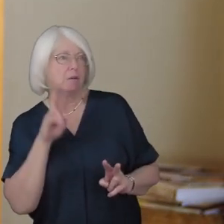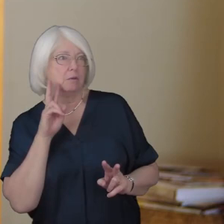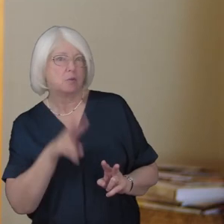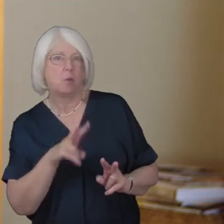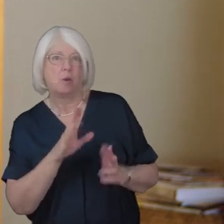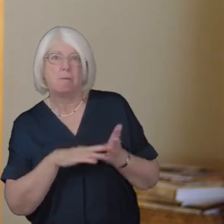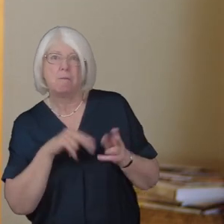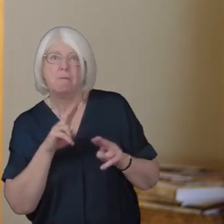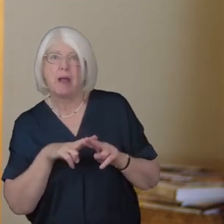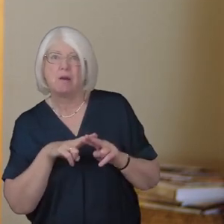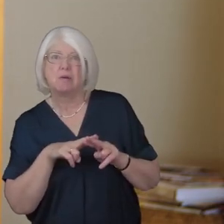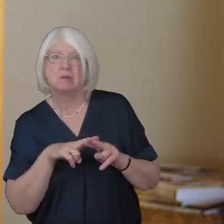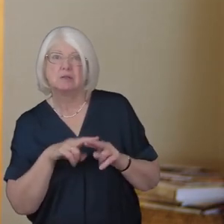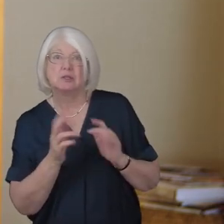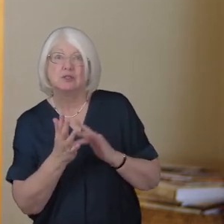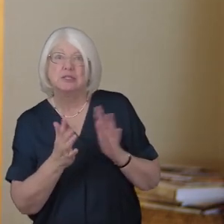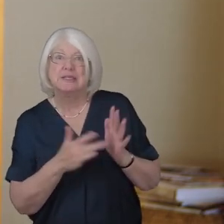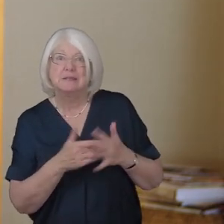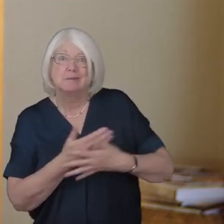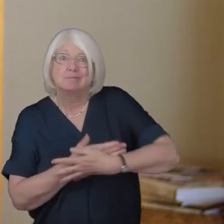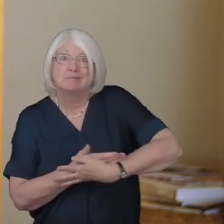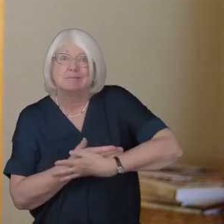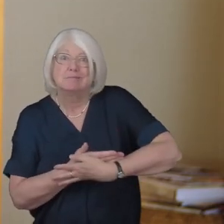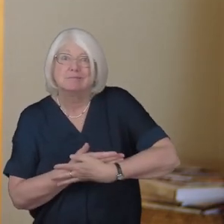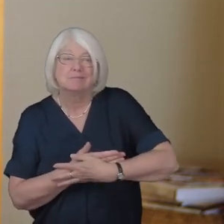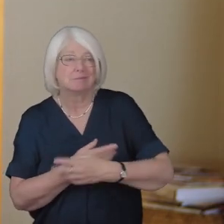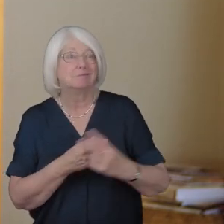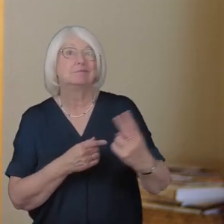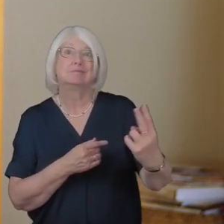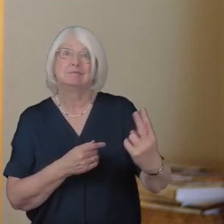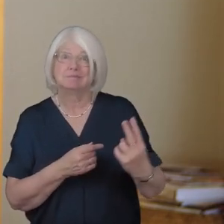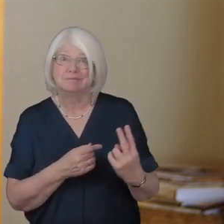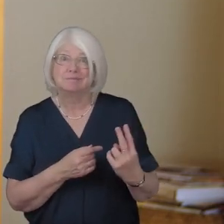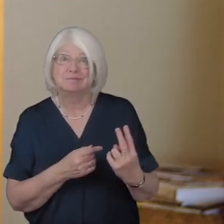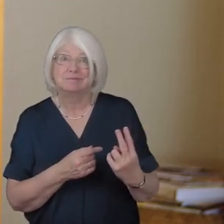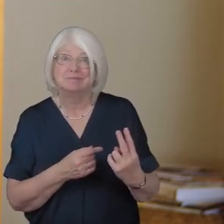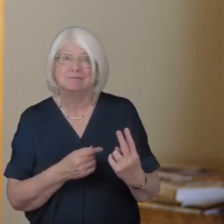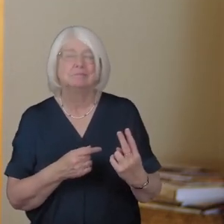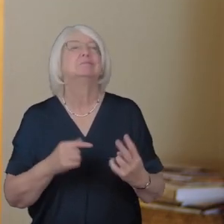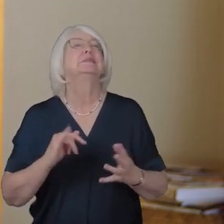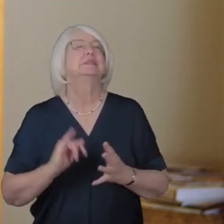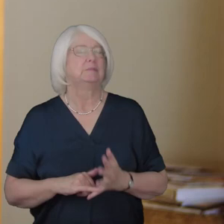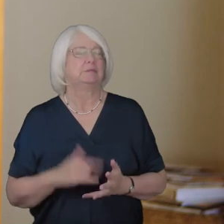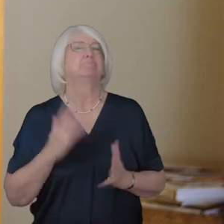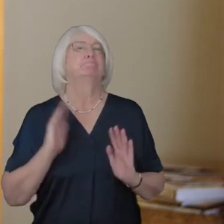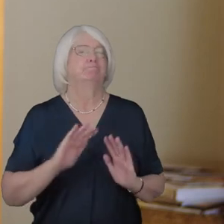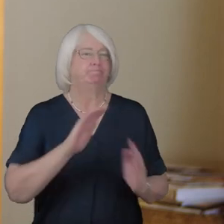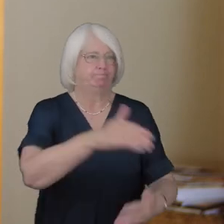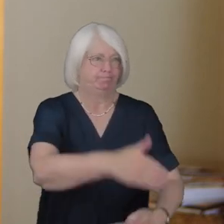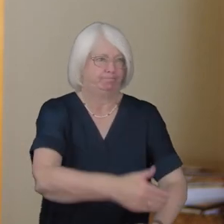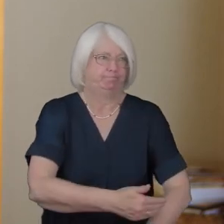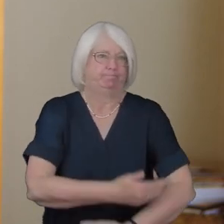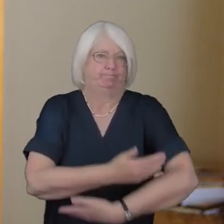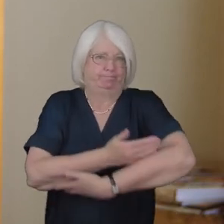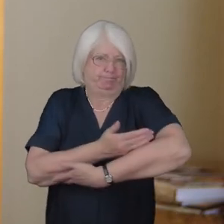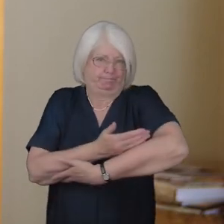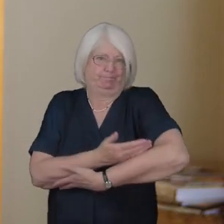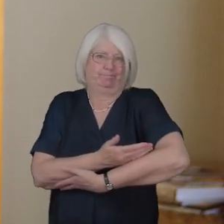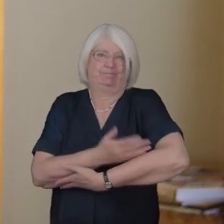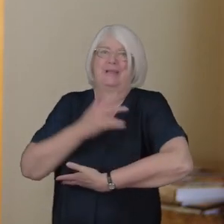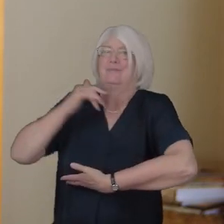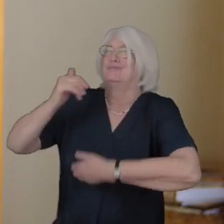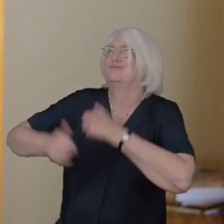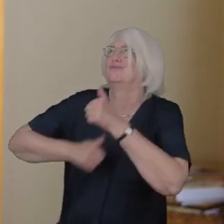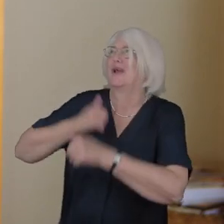parents brought in the child Jesus to do for him what was customary under the law Simeon took him in his